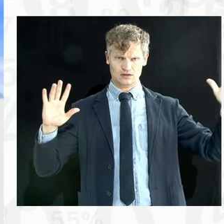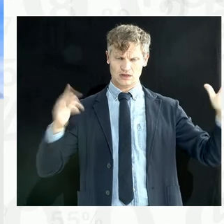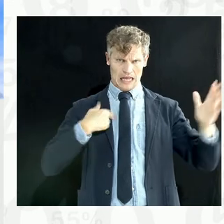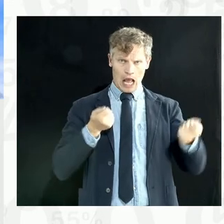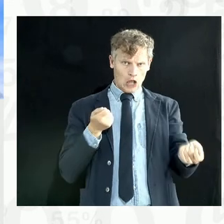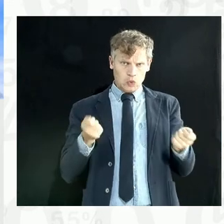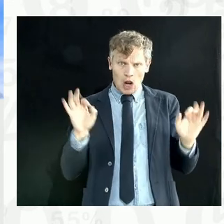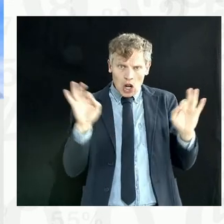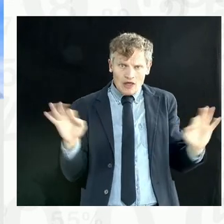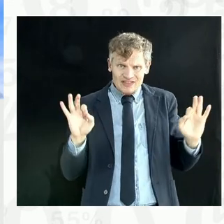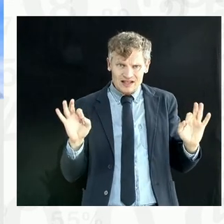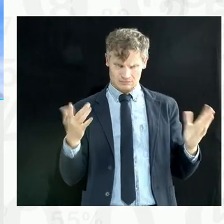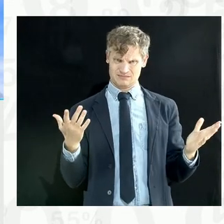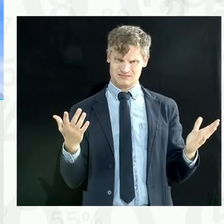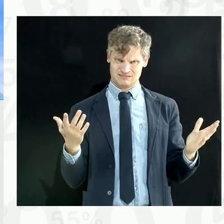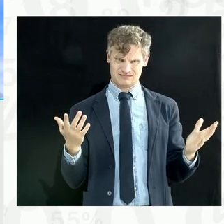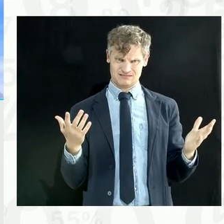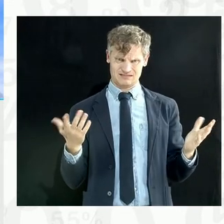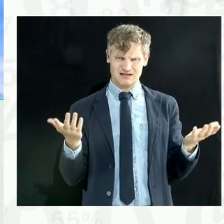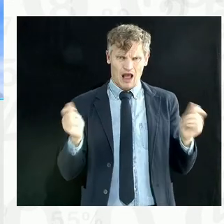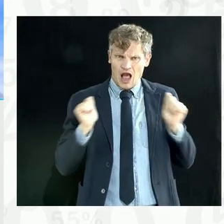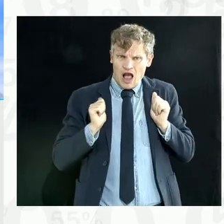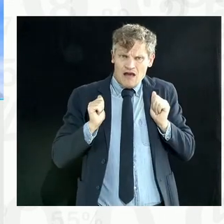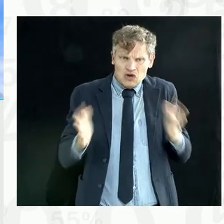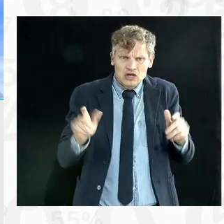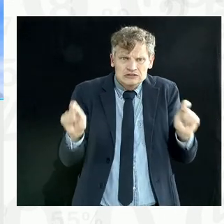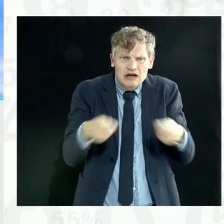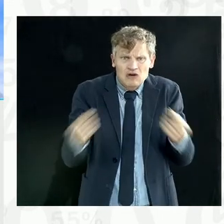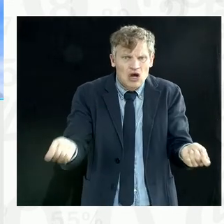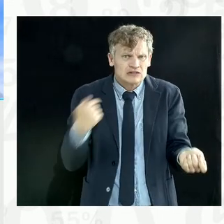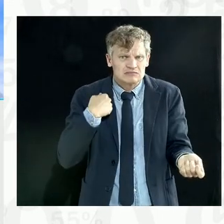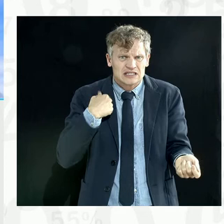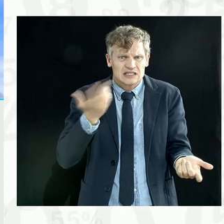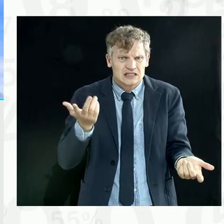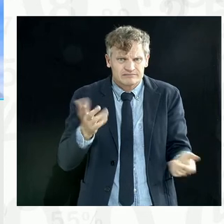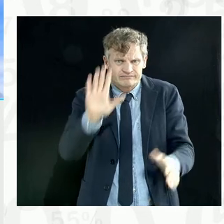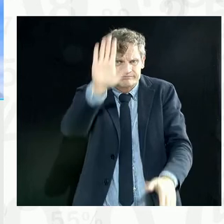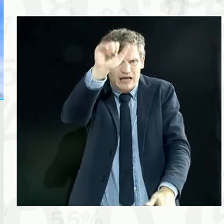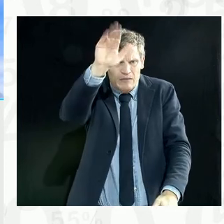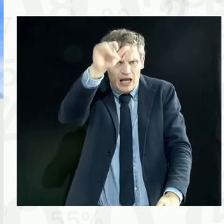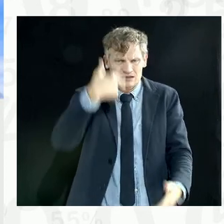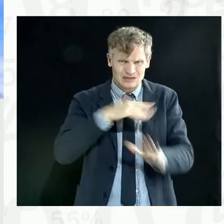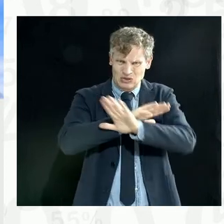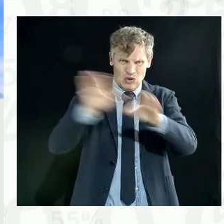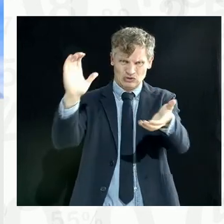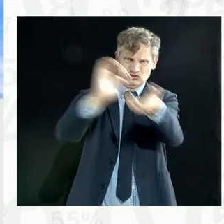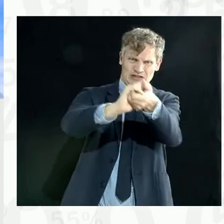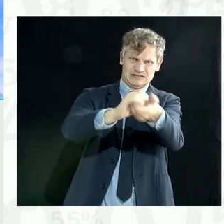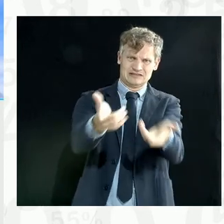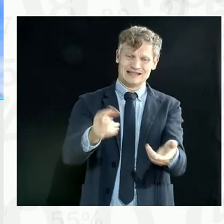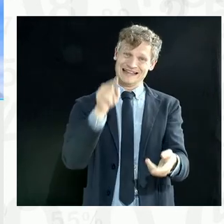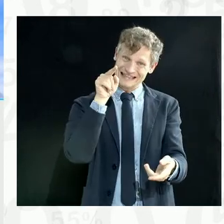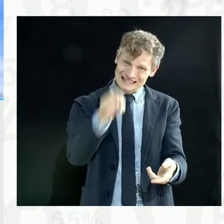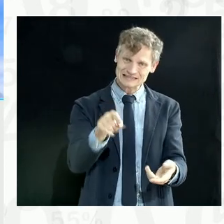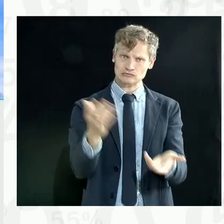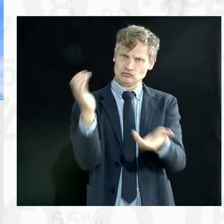So if we want to demystify, you know, the basics of trust and data, this is where we